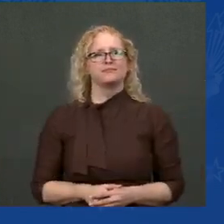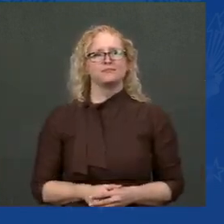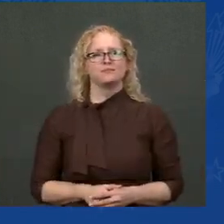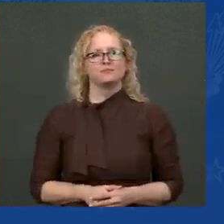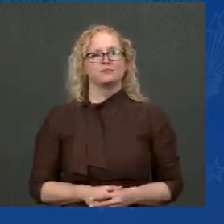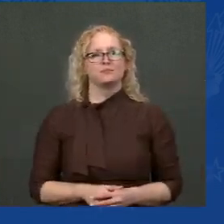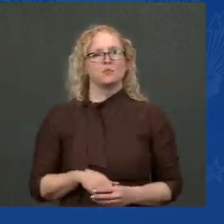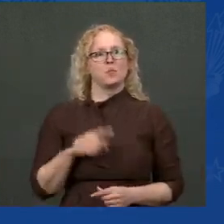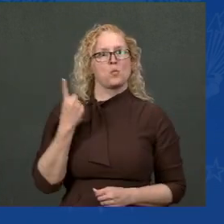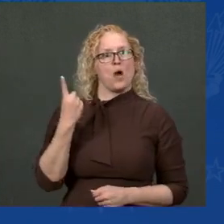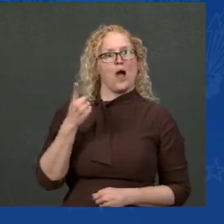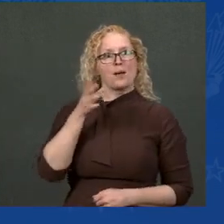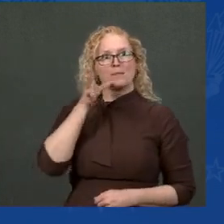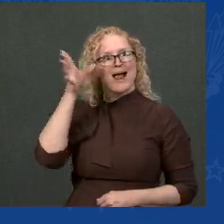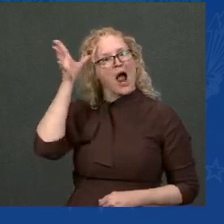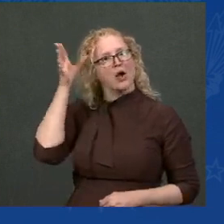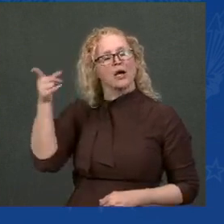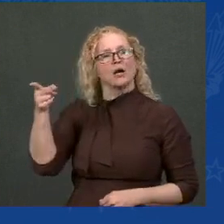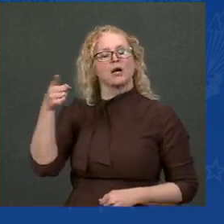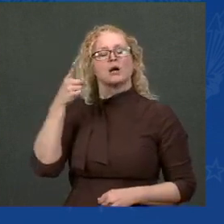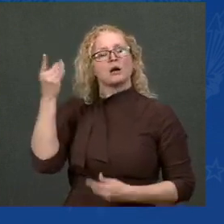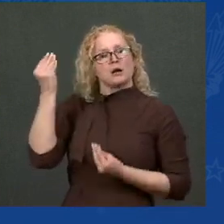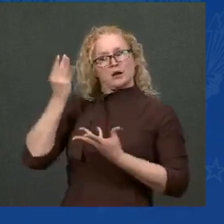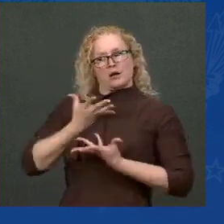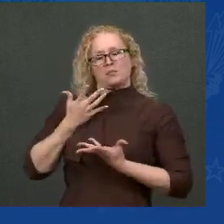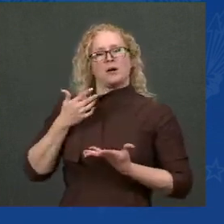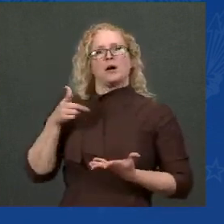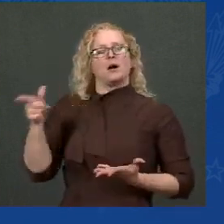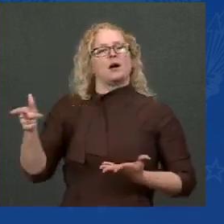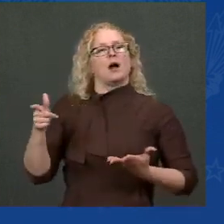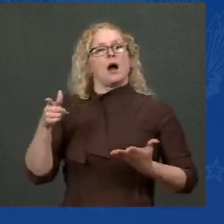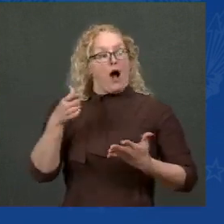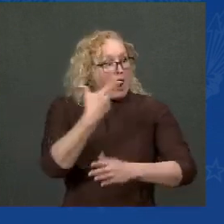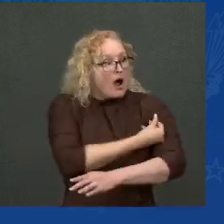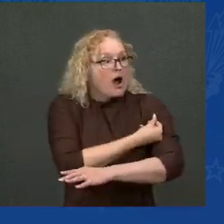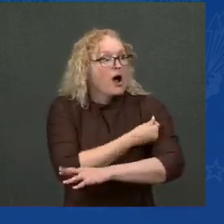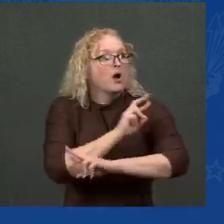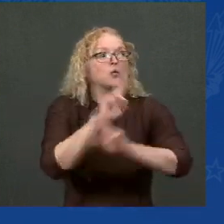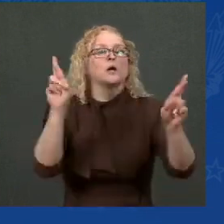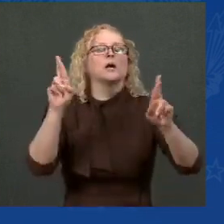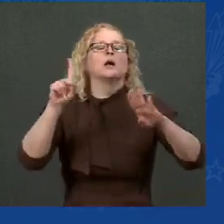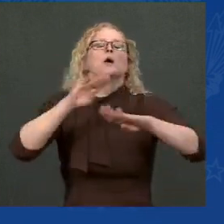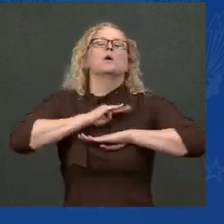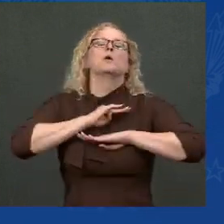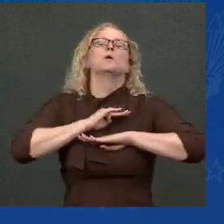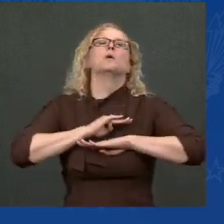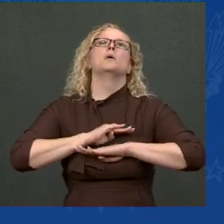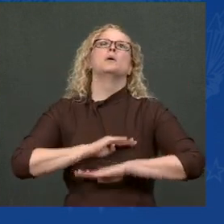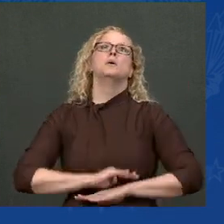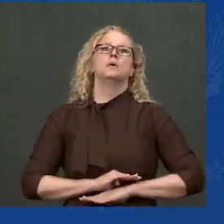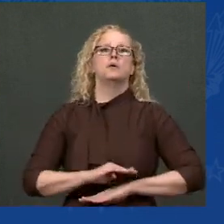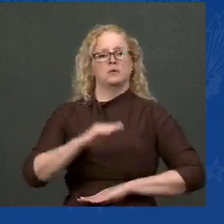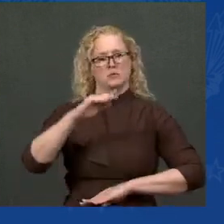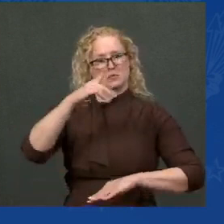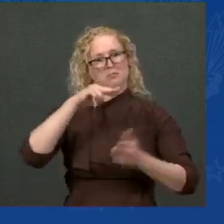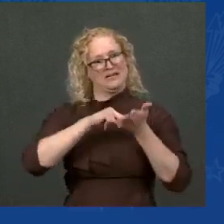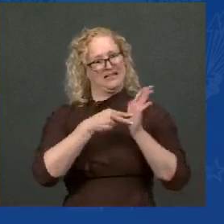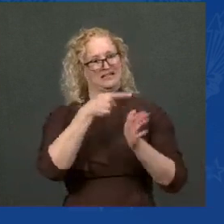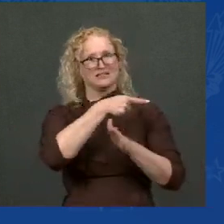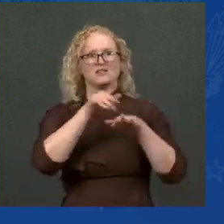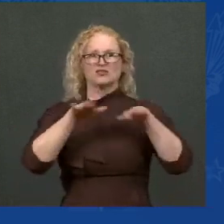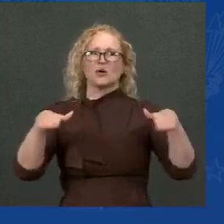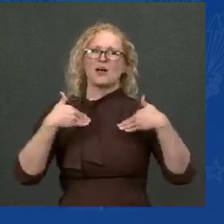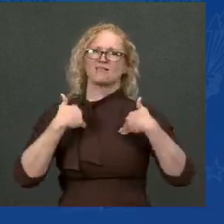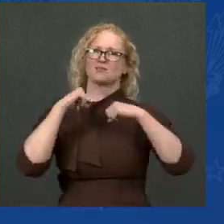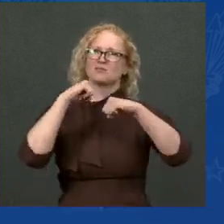Starting next week, our kids' vaccination programs will hit full strength with about 20,000 trusted and convenient